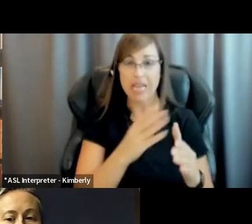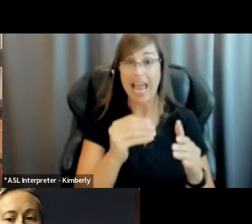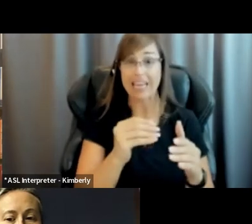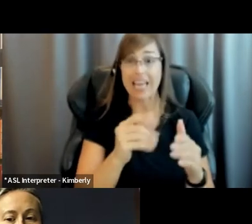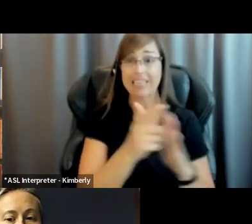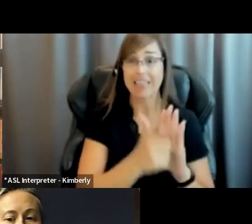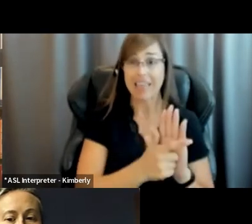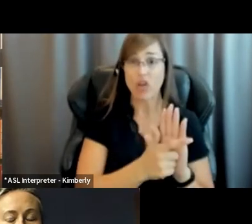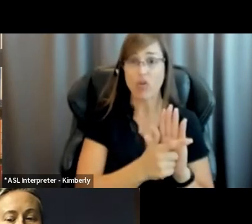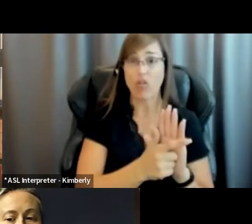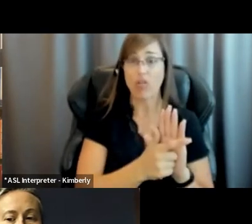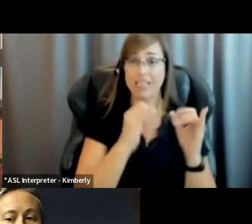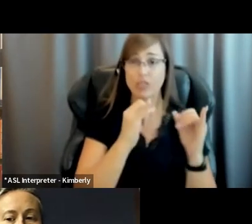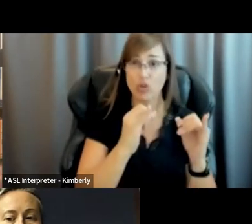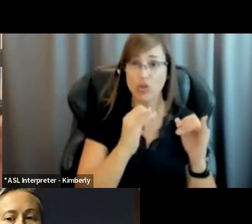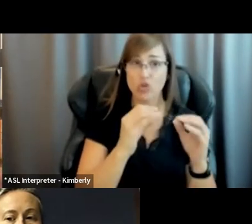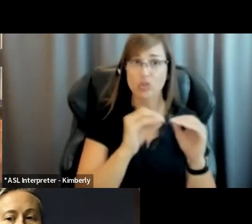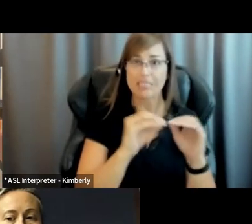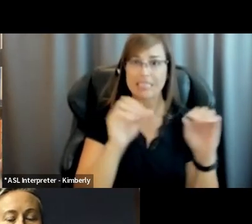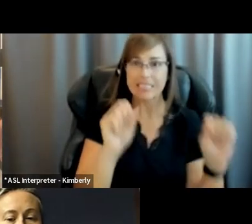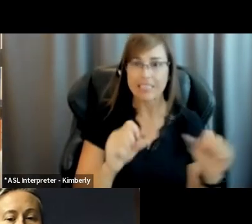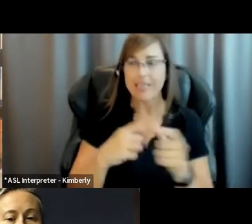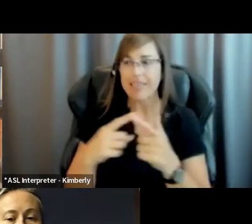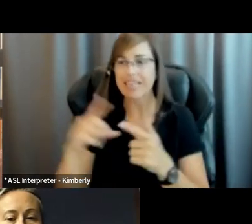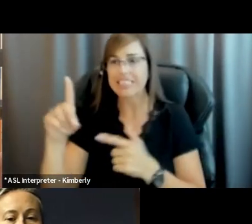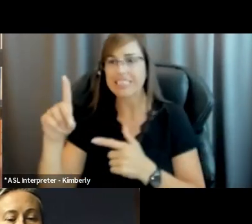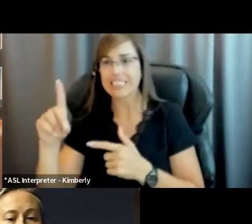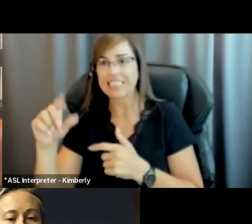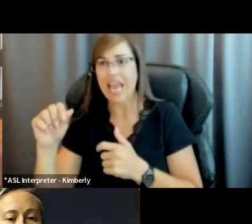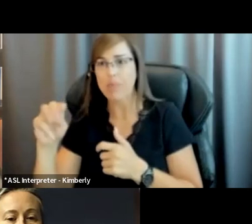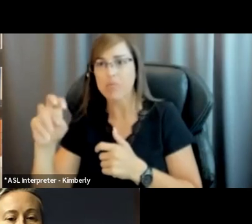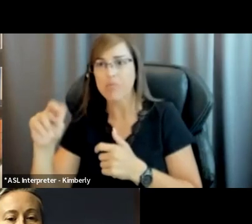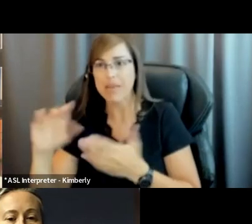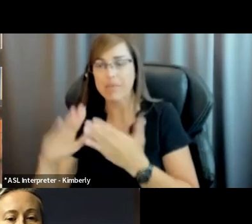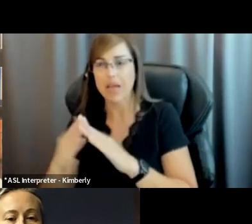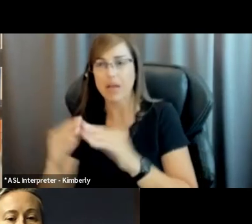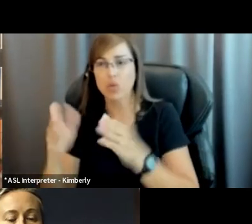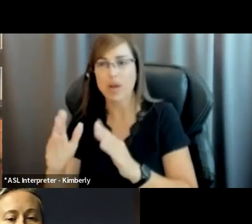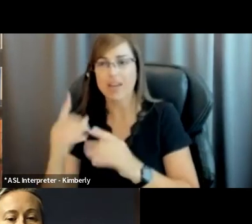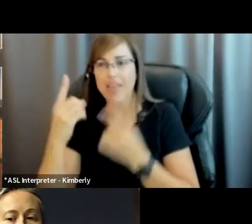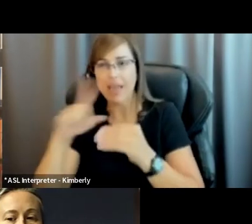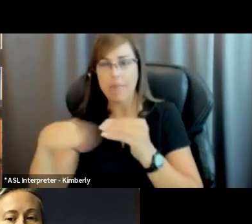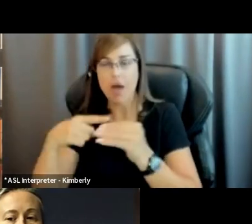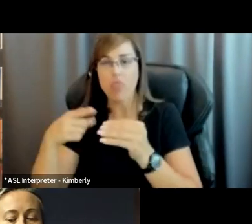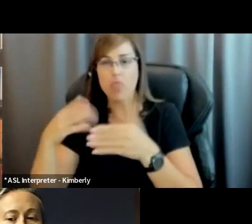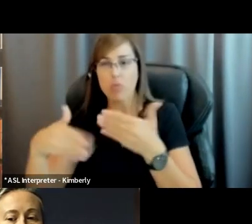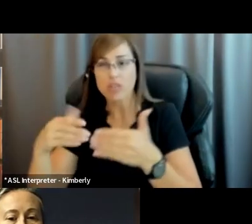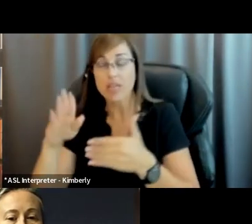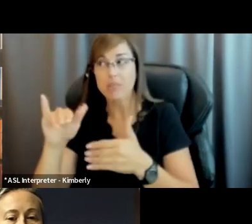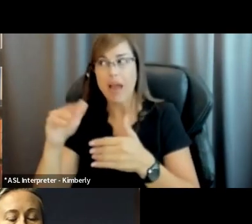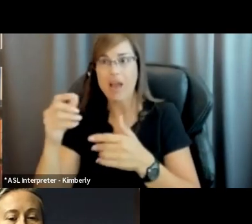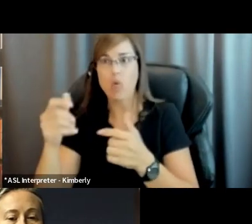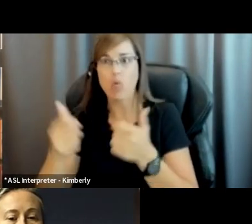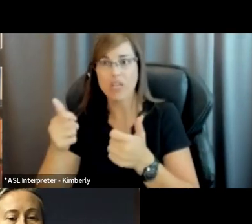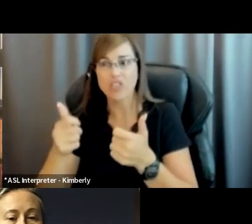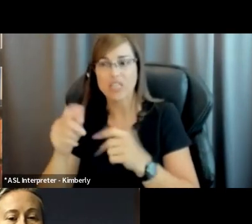legal and structural system, then disablement becomes a way for us to think about the process by which people